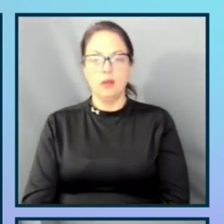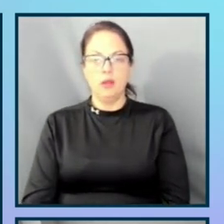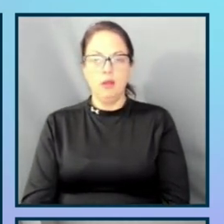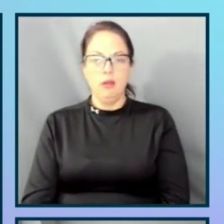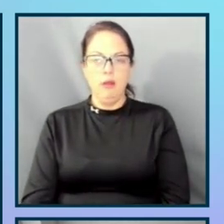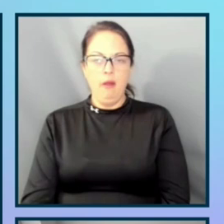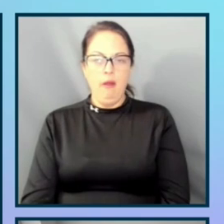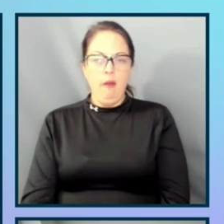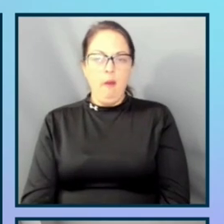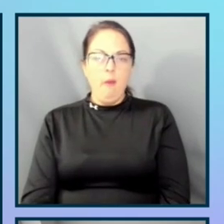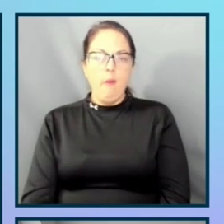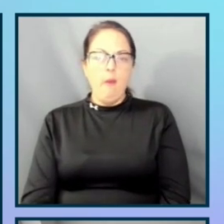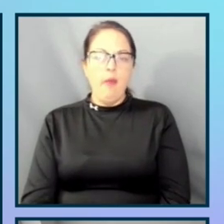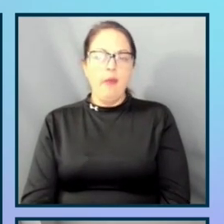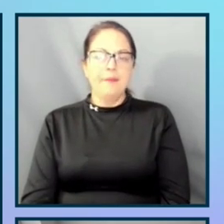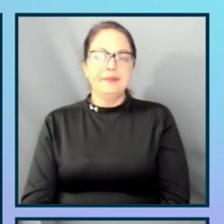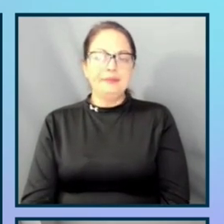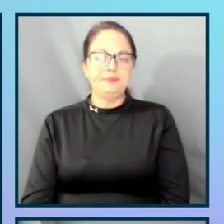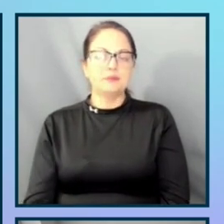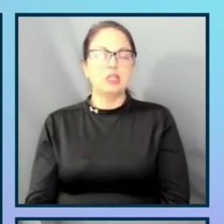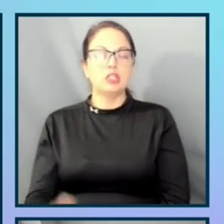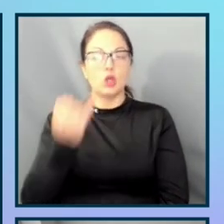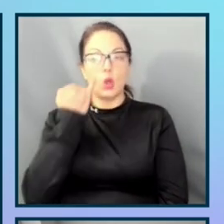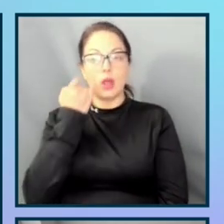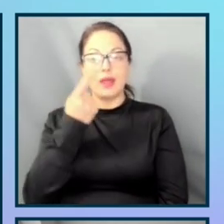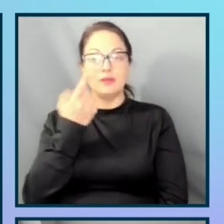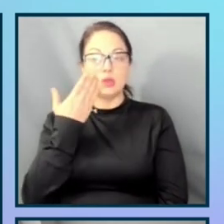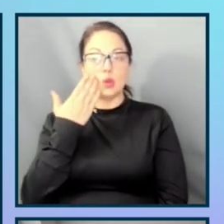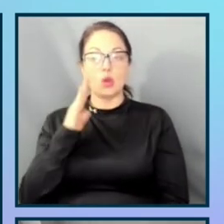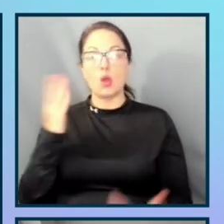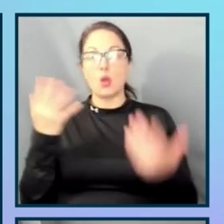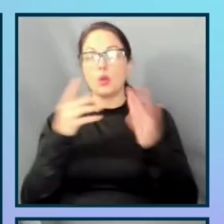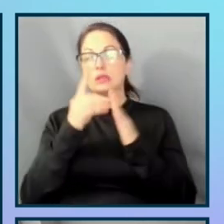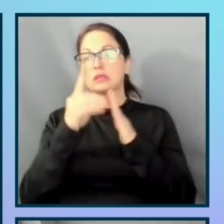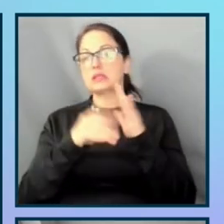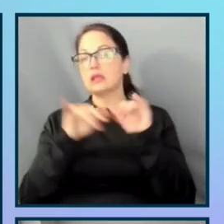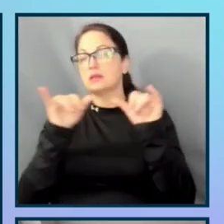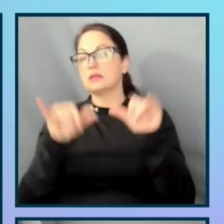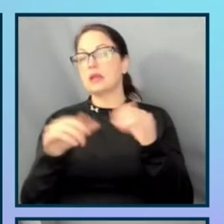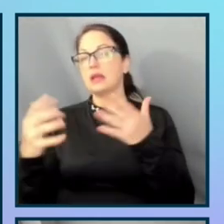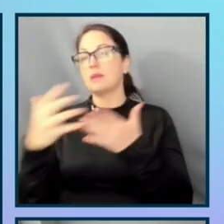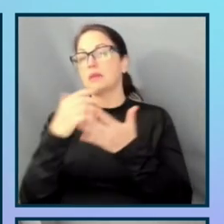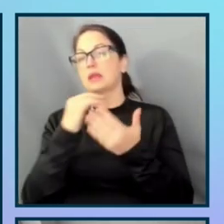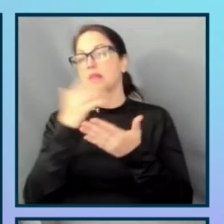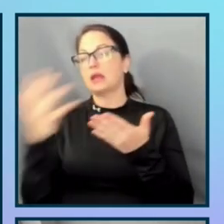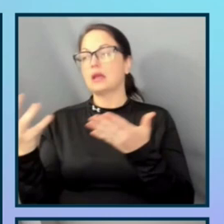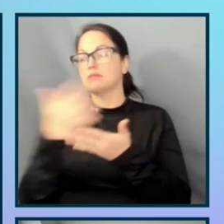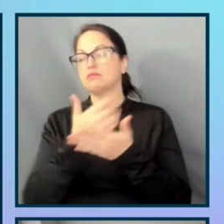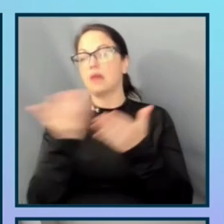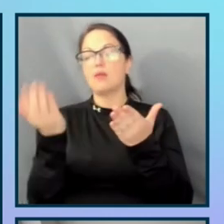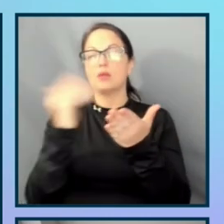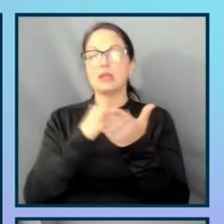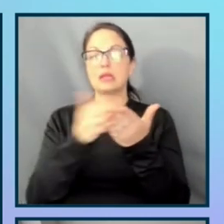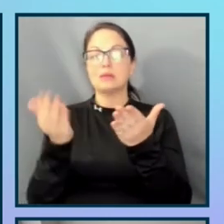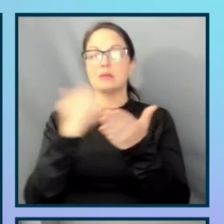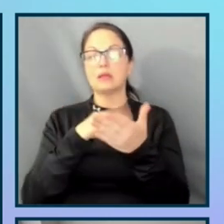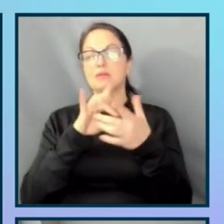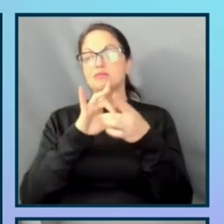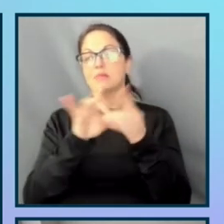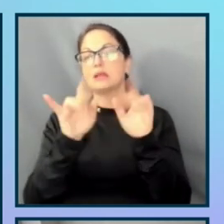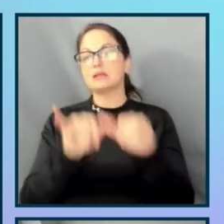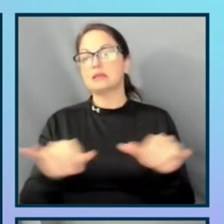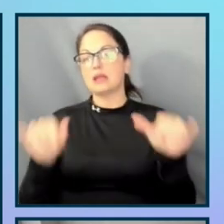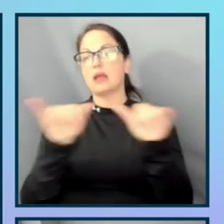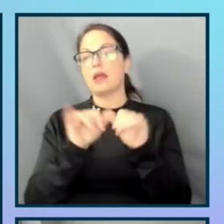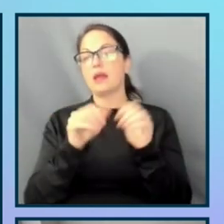unfamiliar with what a design system is, it is a collection of repeatable components and a set of standards that guide the use